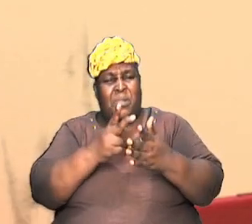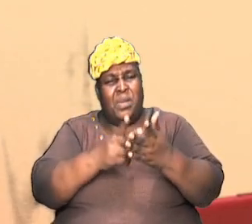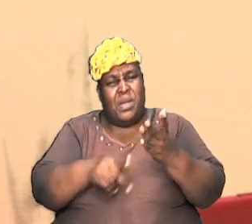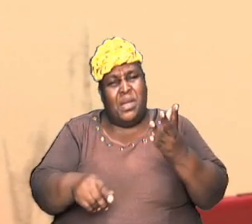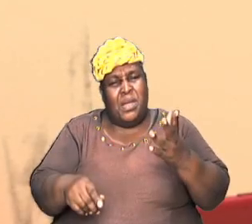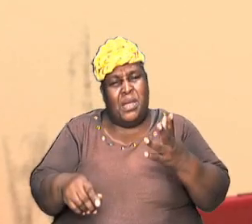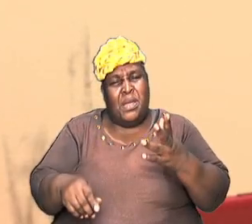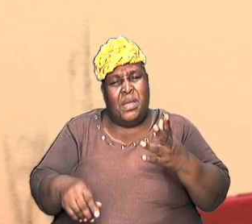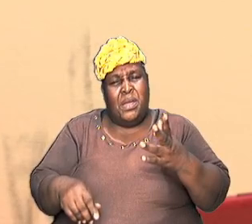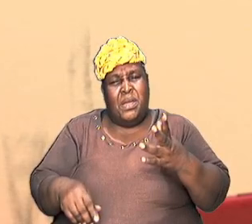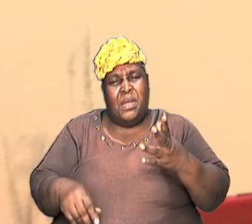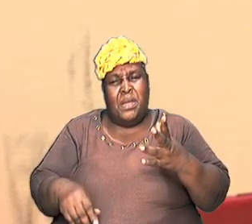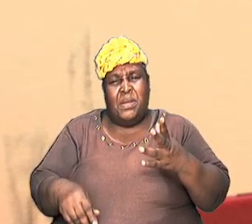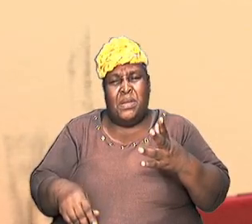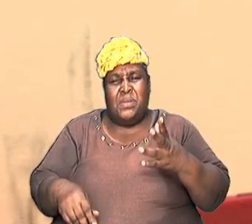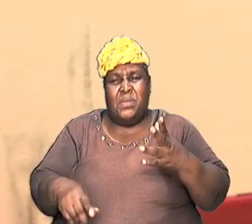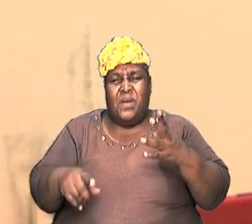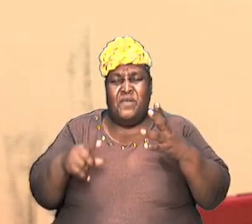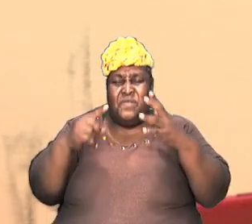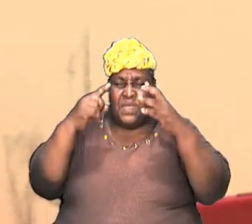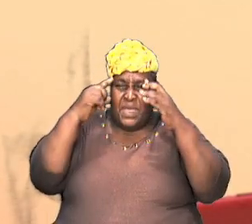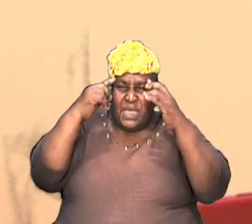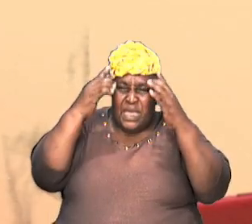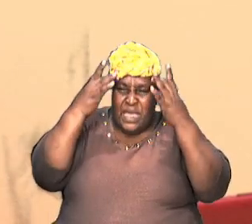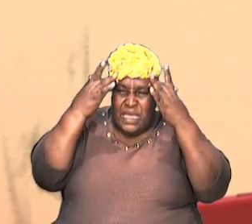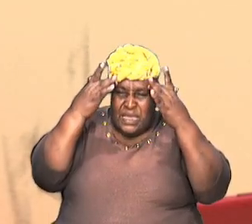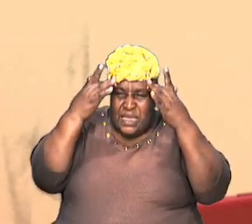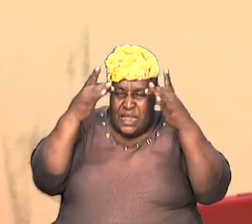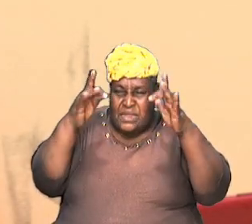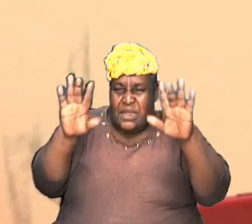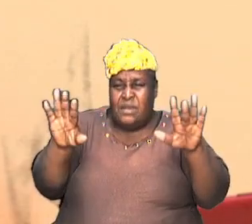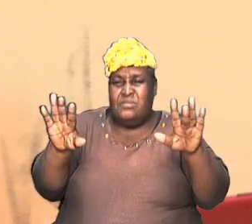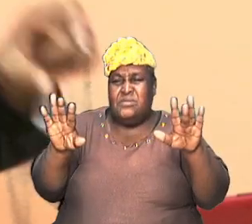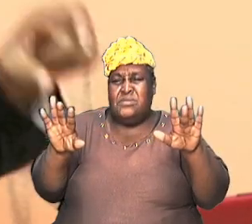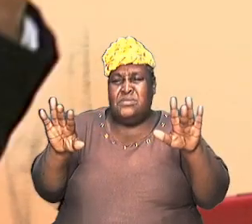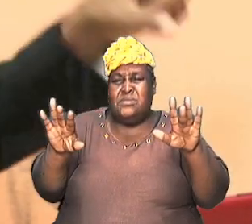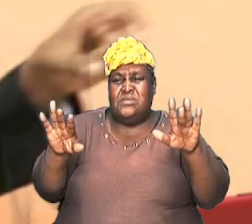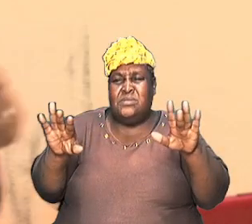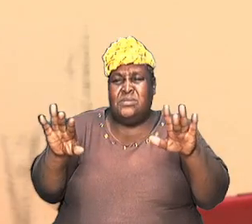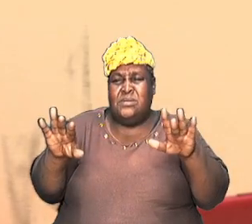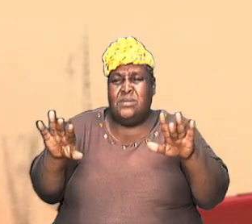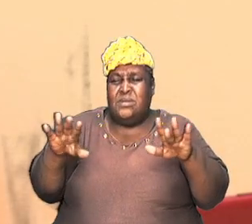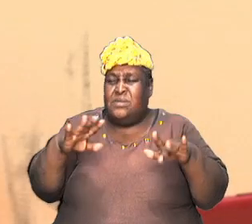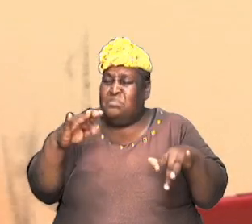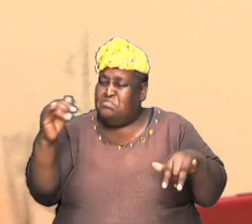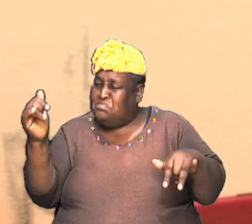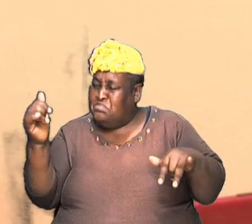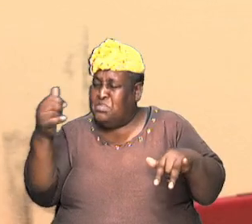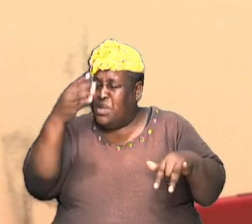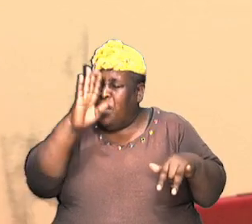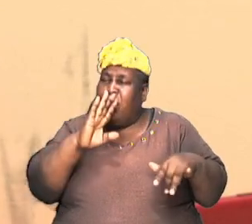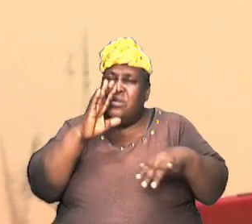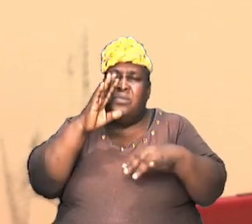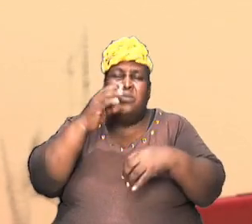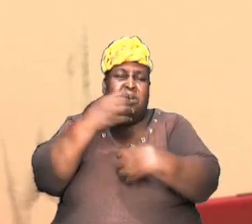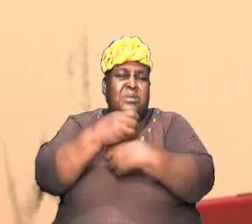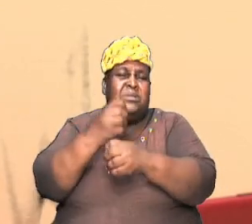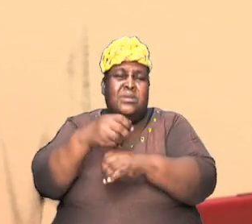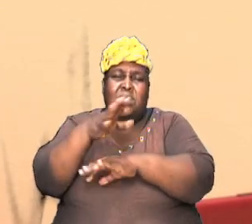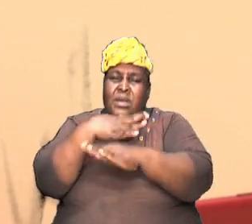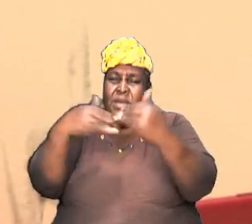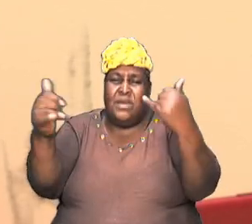fit of the 21st century because you believe the Bible and believe that God created the heaven. The people of today